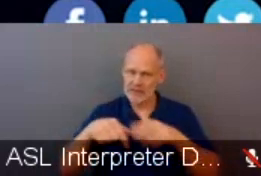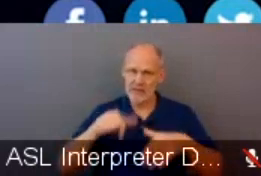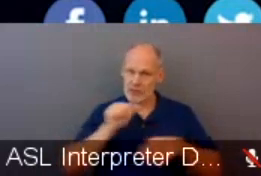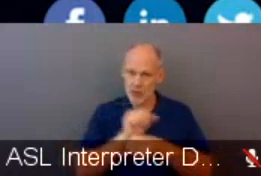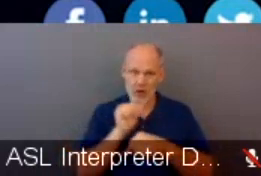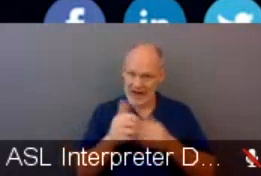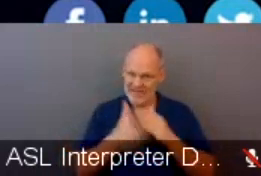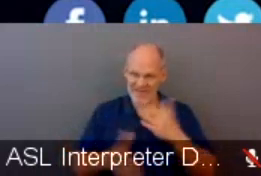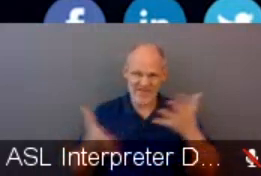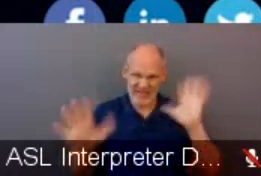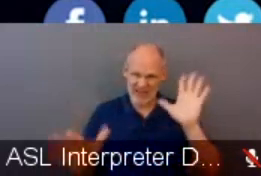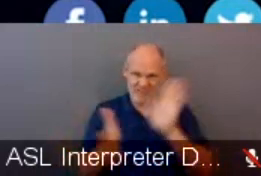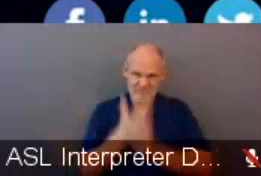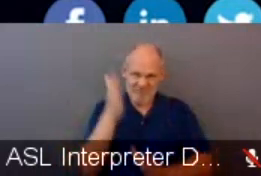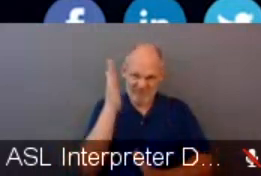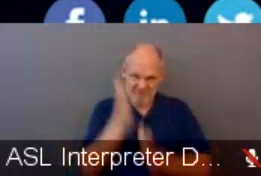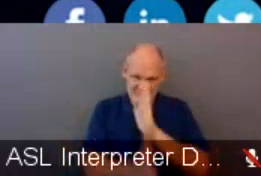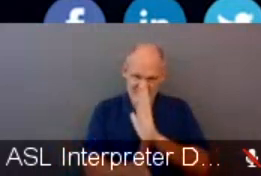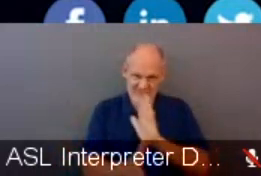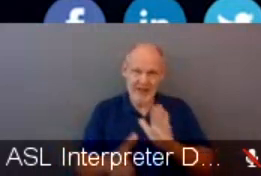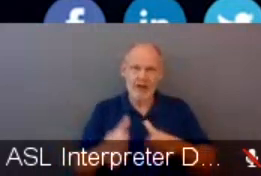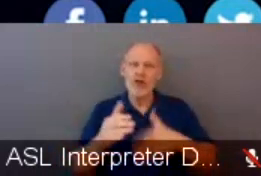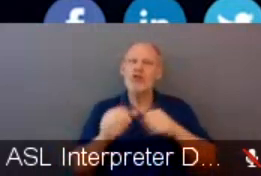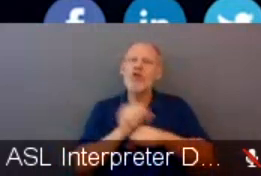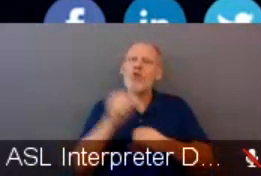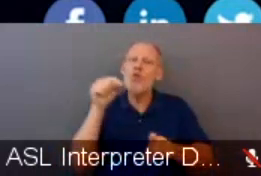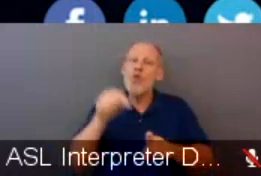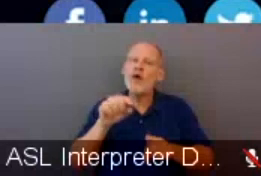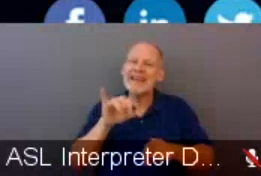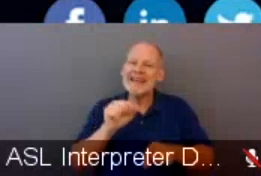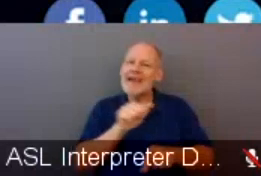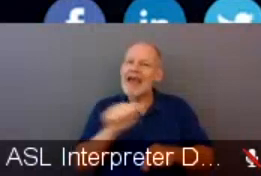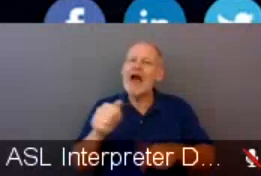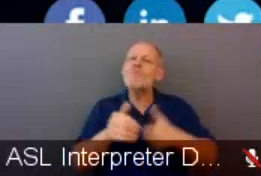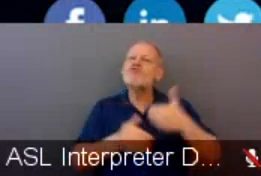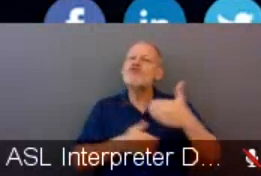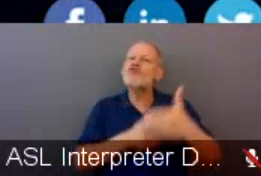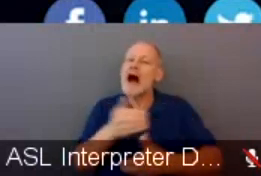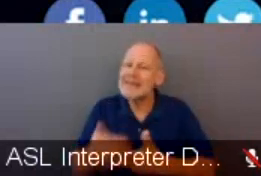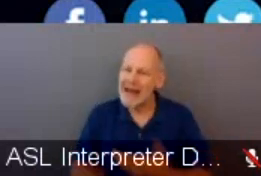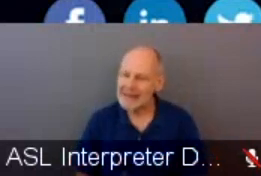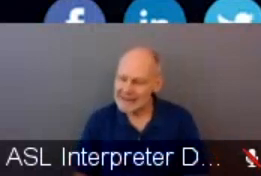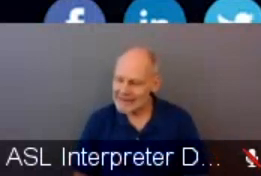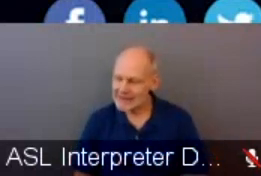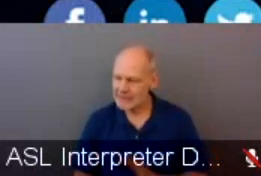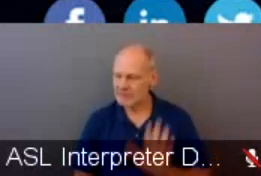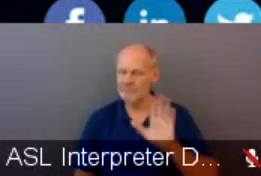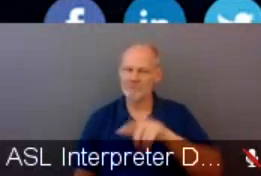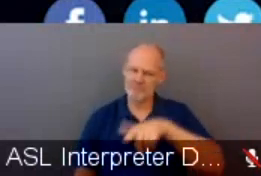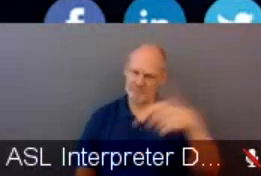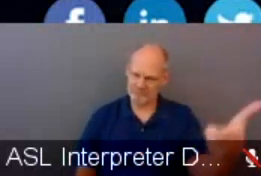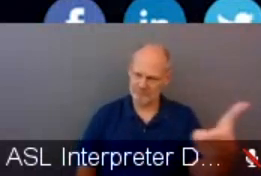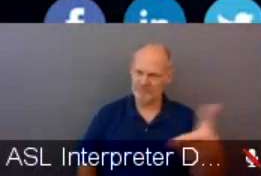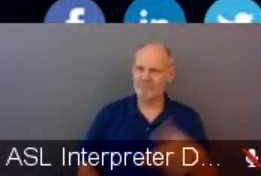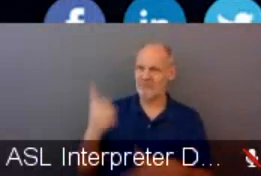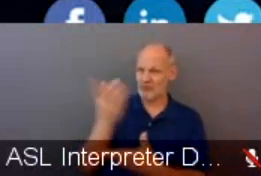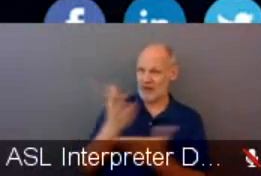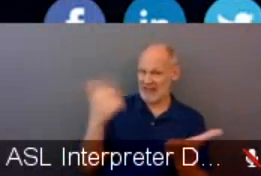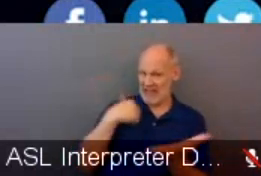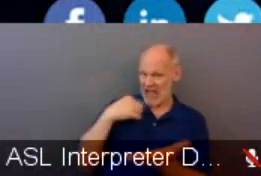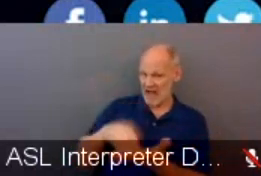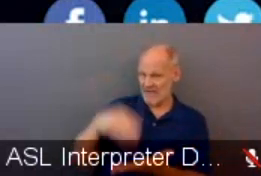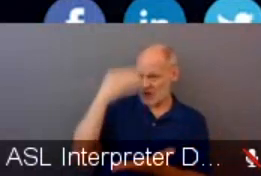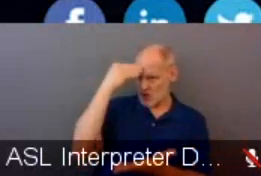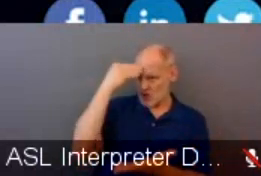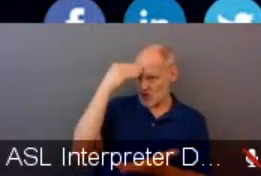We are moving step by step. And I think, Paul, that's such an important thing that I've learned through this process this year, is how